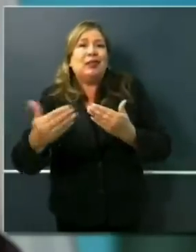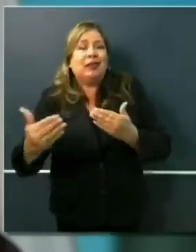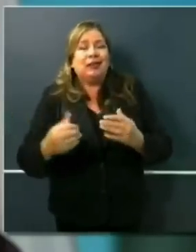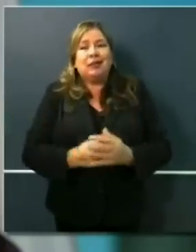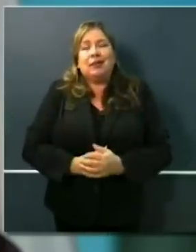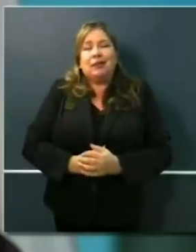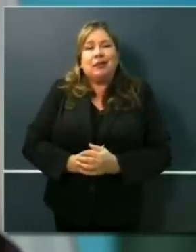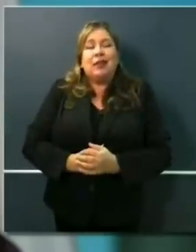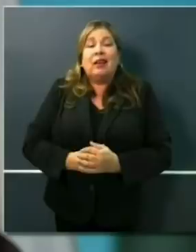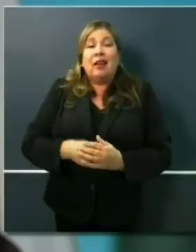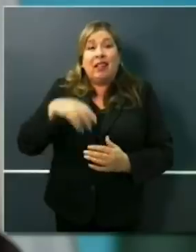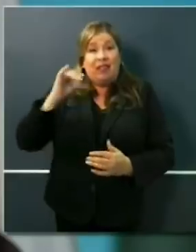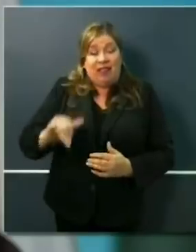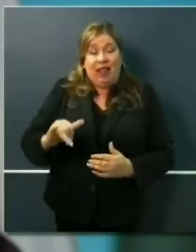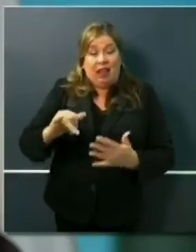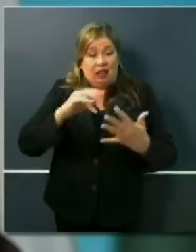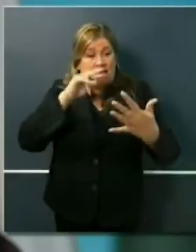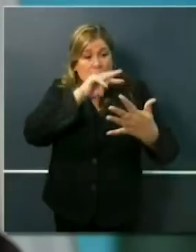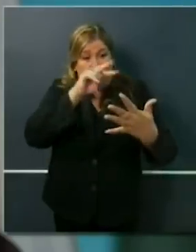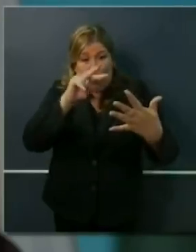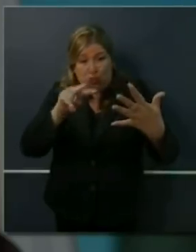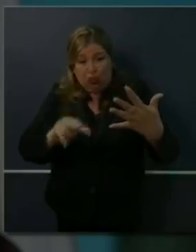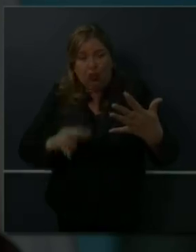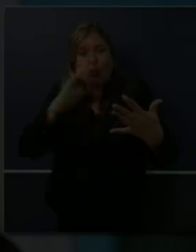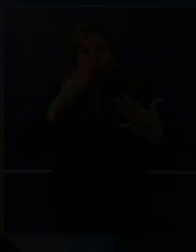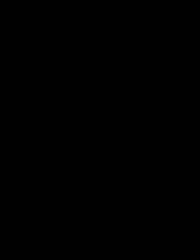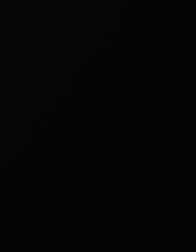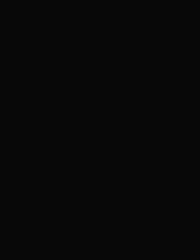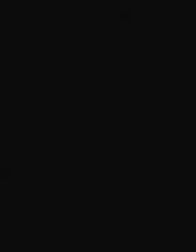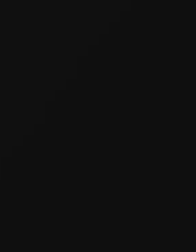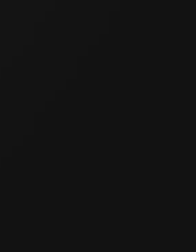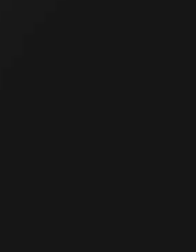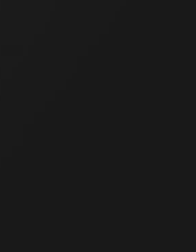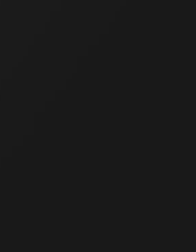architecting a next phase in this pandemic.